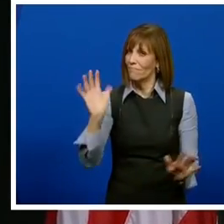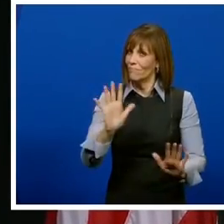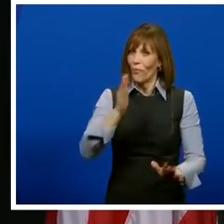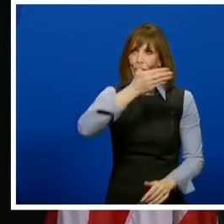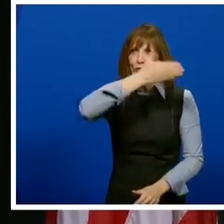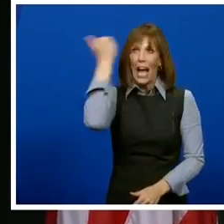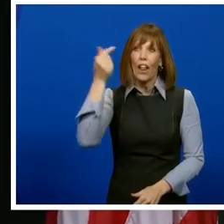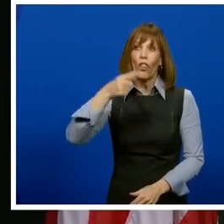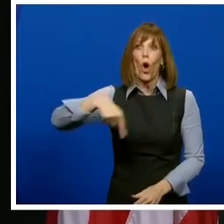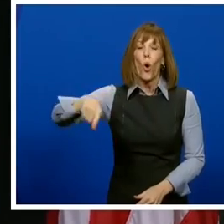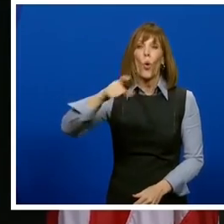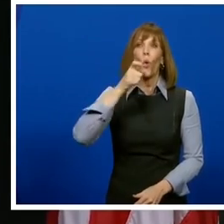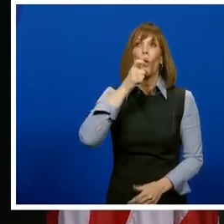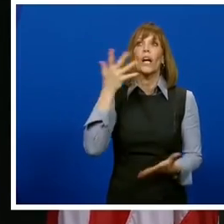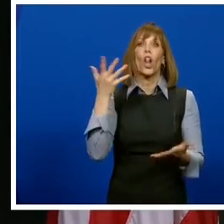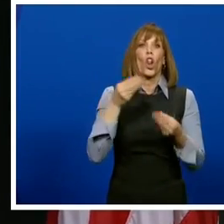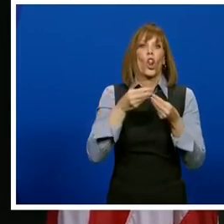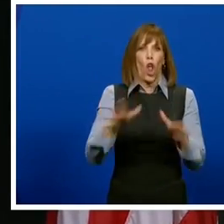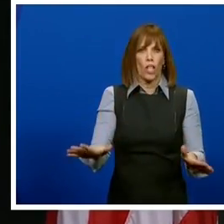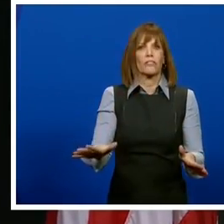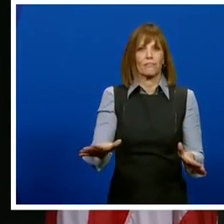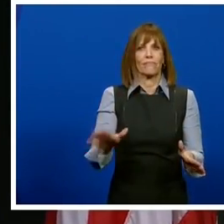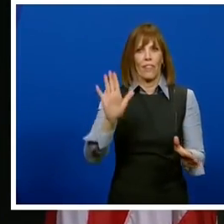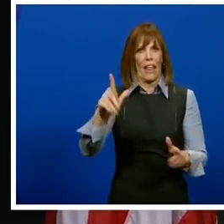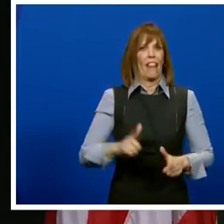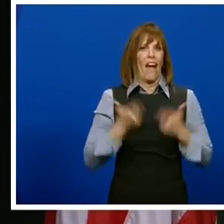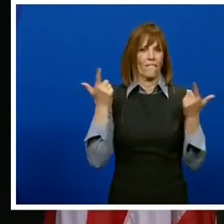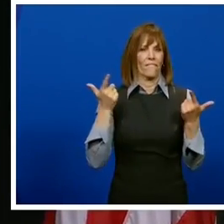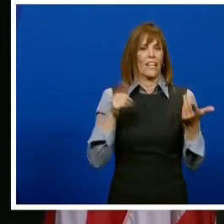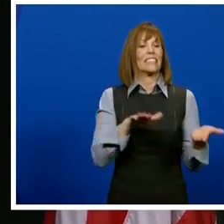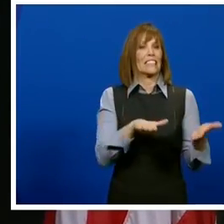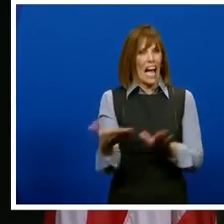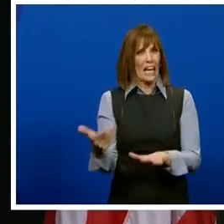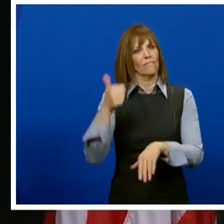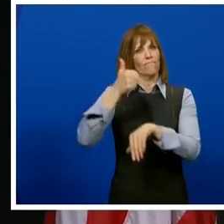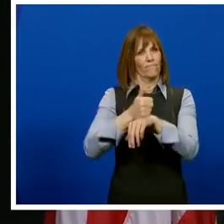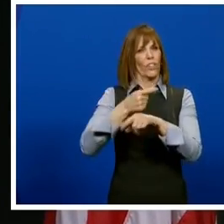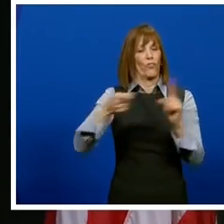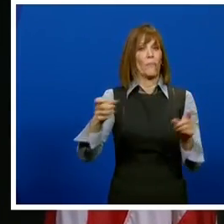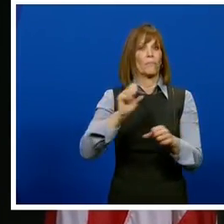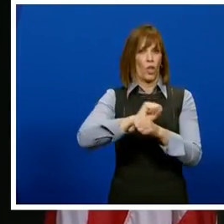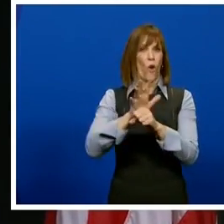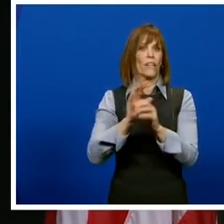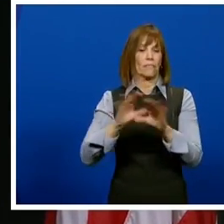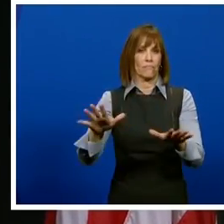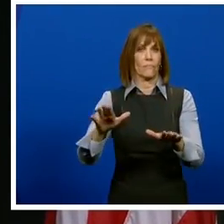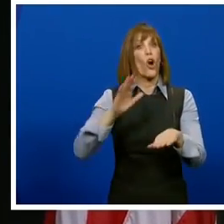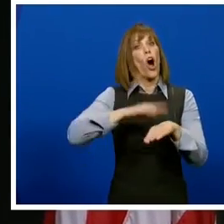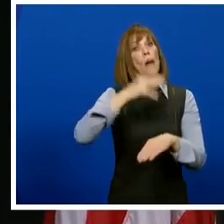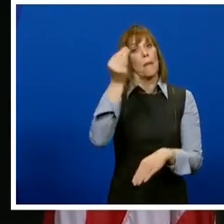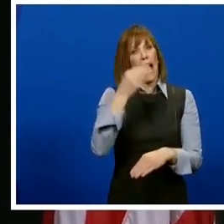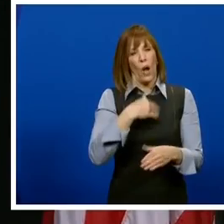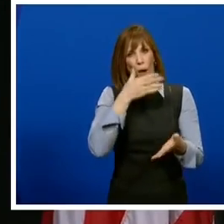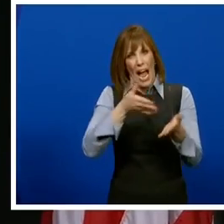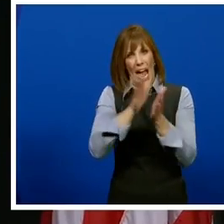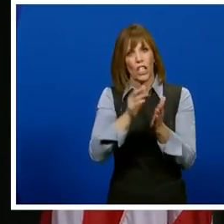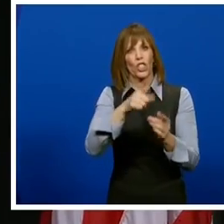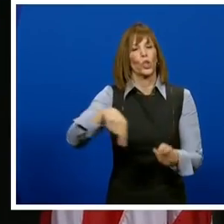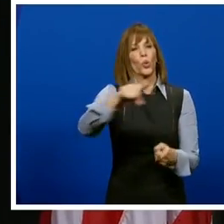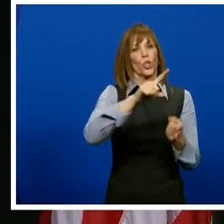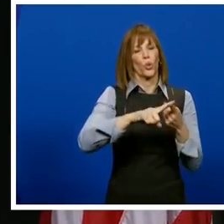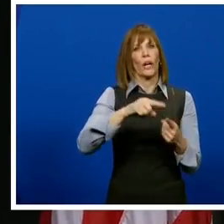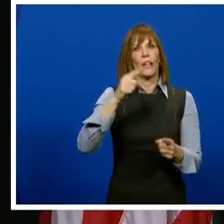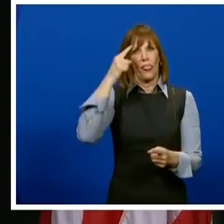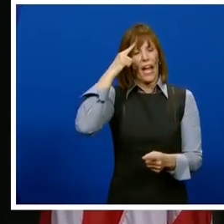forget those who lost their lives to COVID-19. On Monday, I will ask that you join me in remembering them and